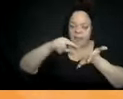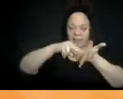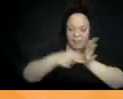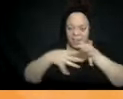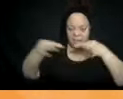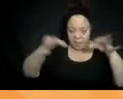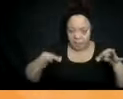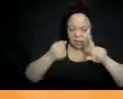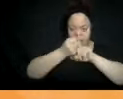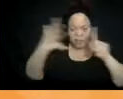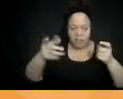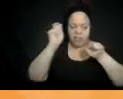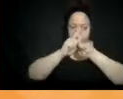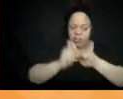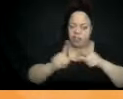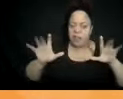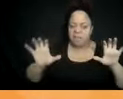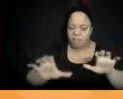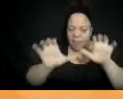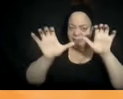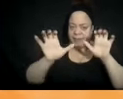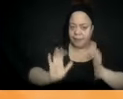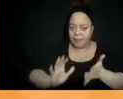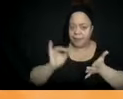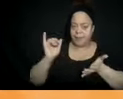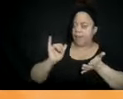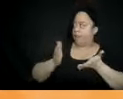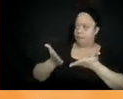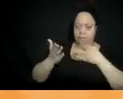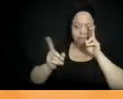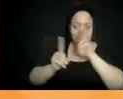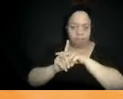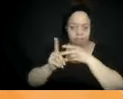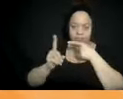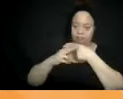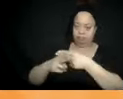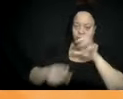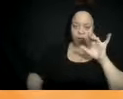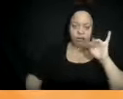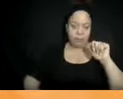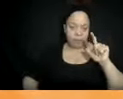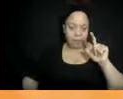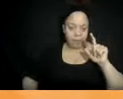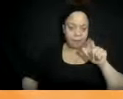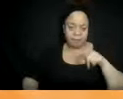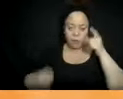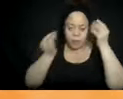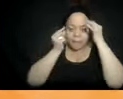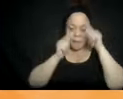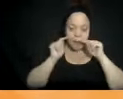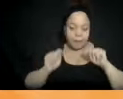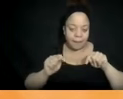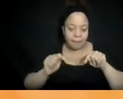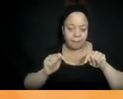criminal. You think about this, you can think about the way that we've criminalized wearing saggy pants, for